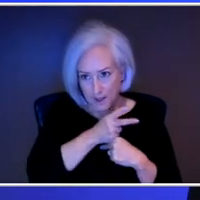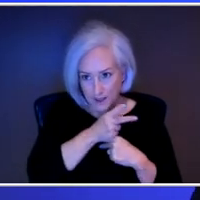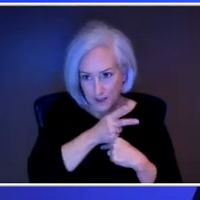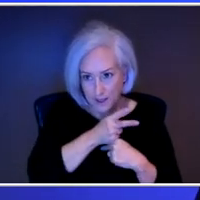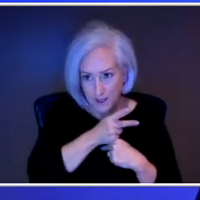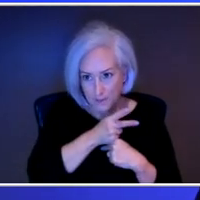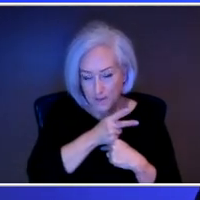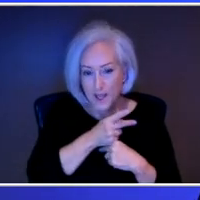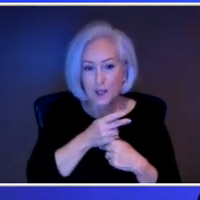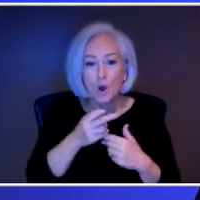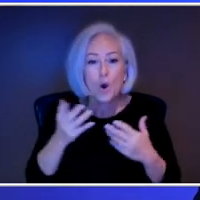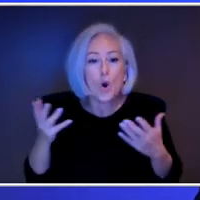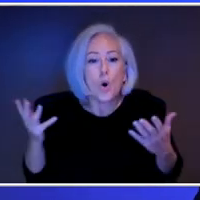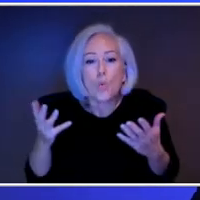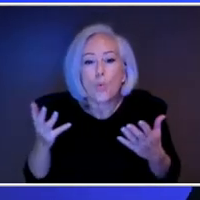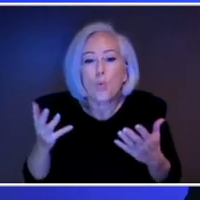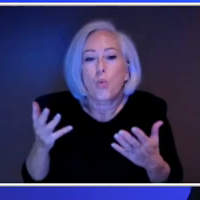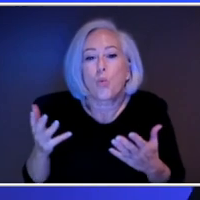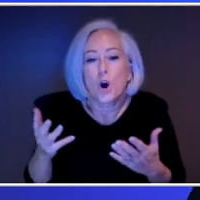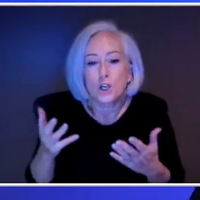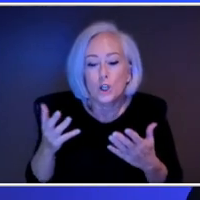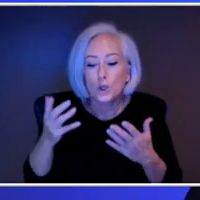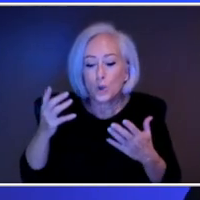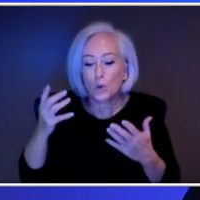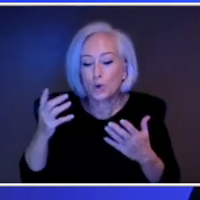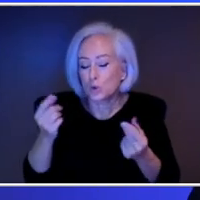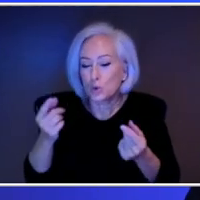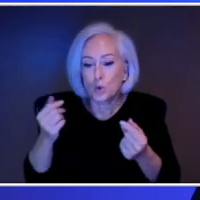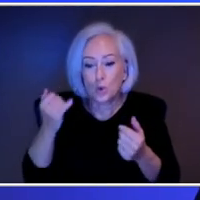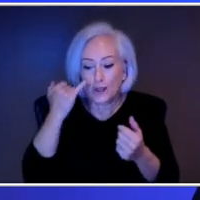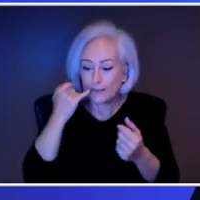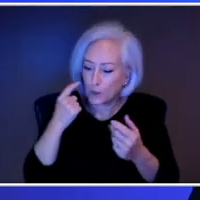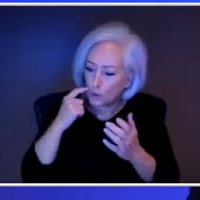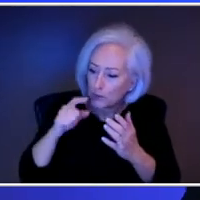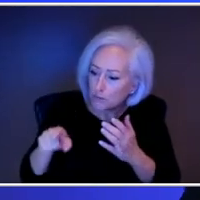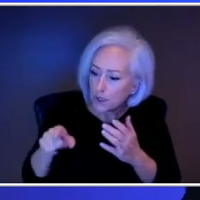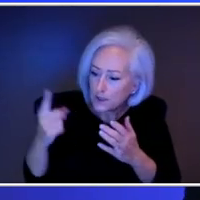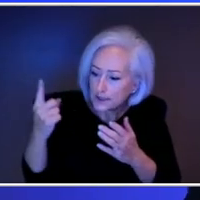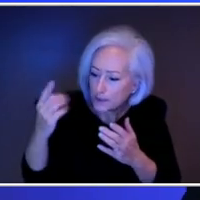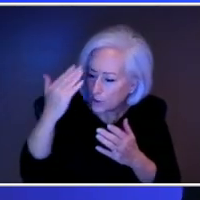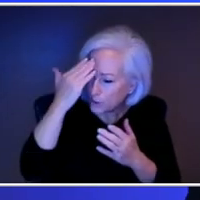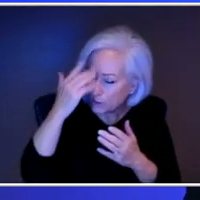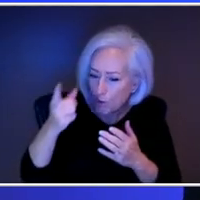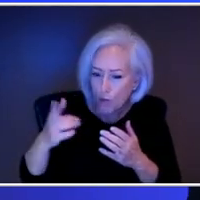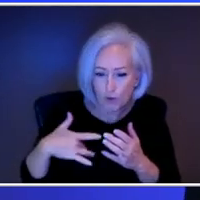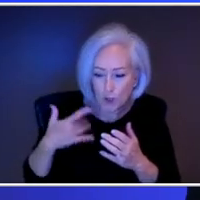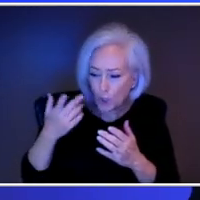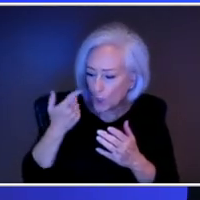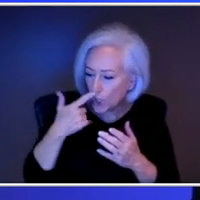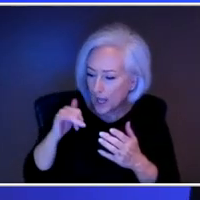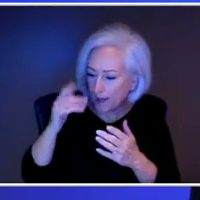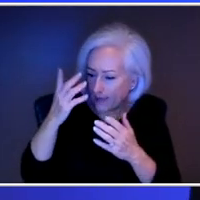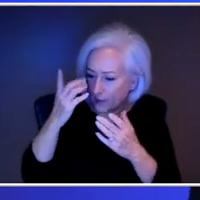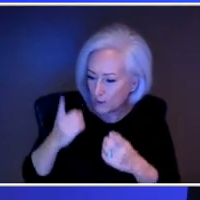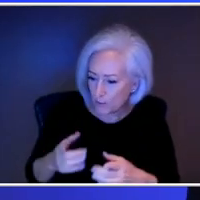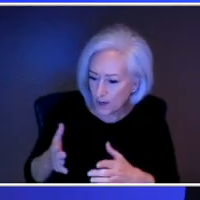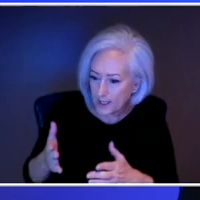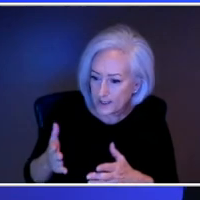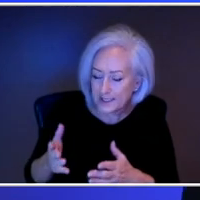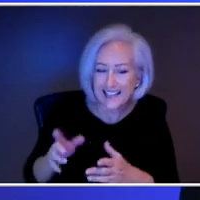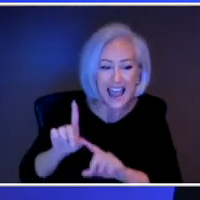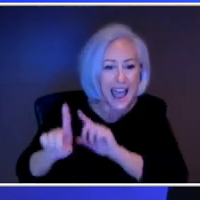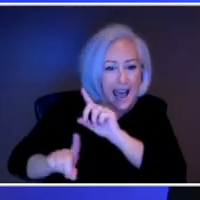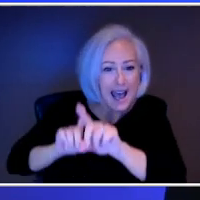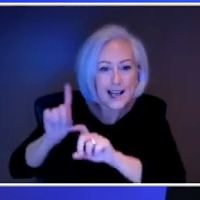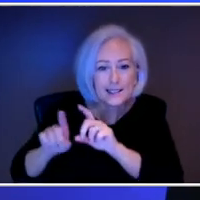feeling depressed, talk, ask. You know, the more that you can engage, it starts to take away and disarm some